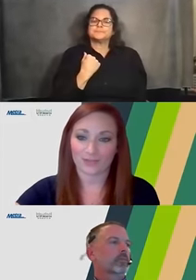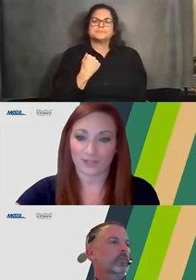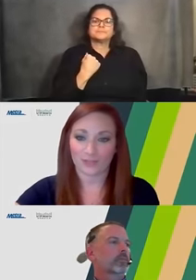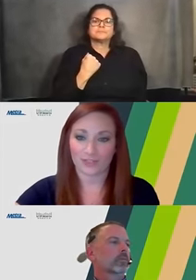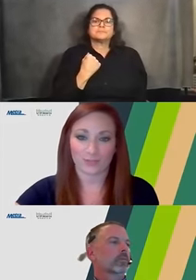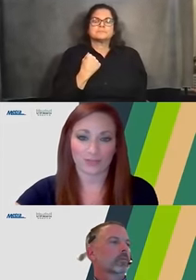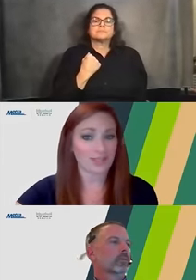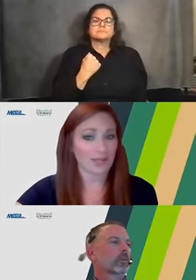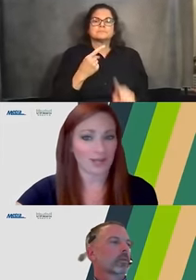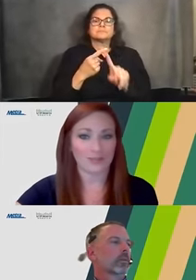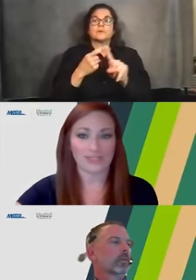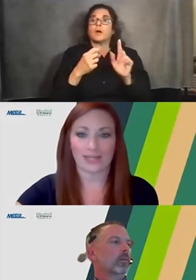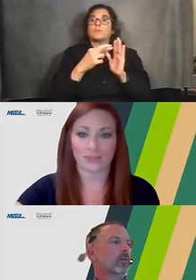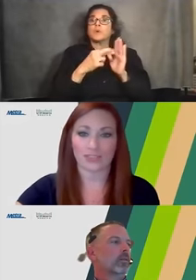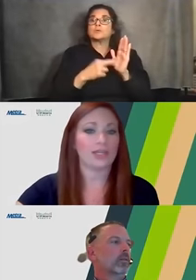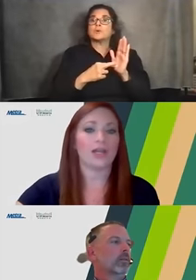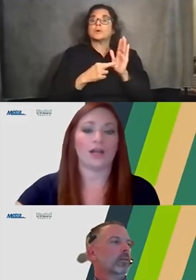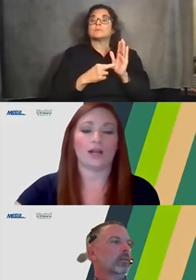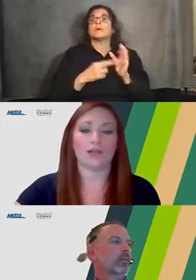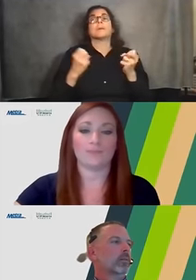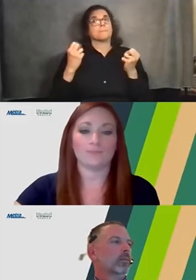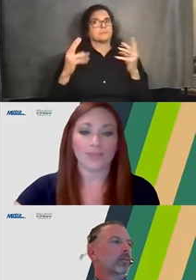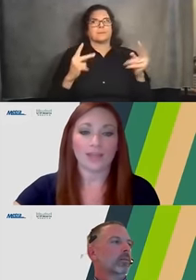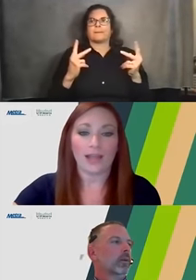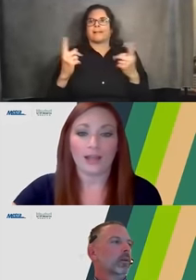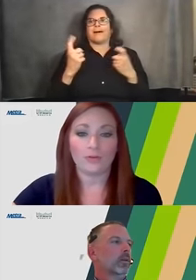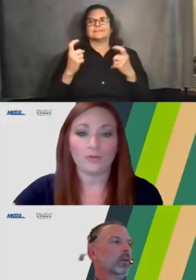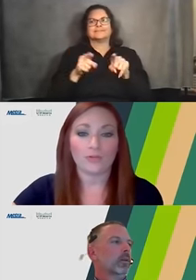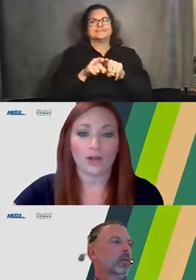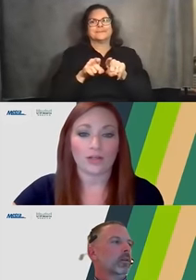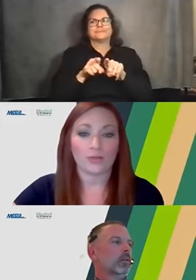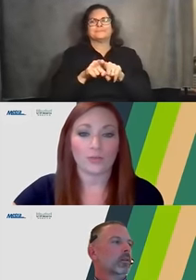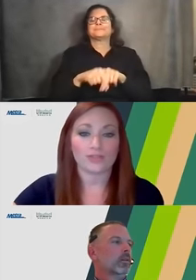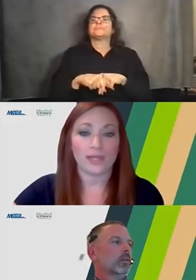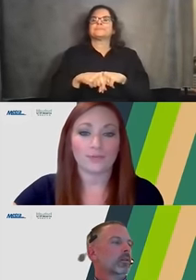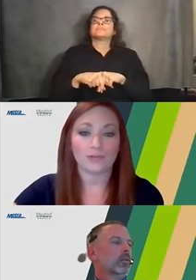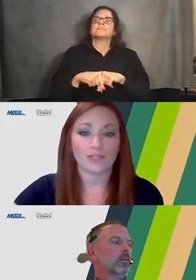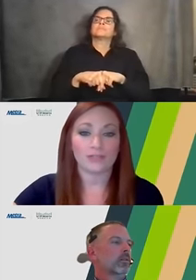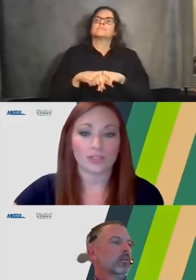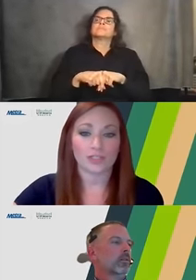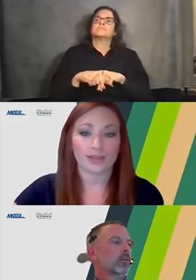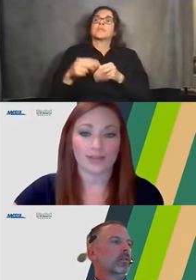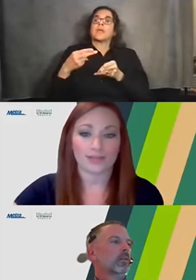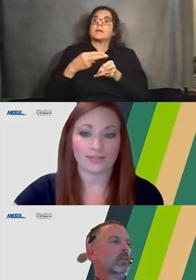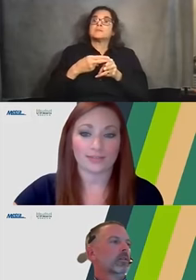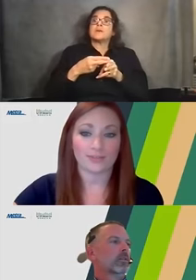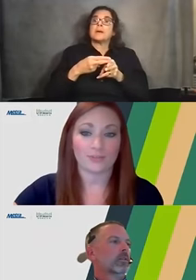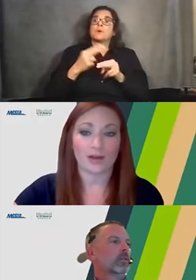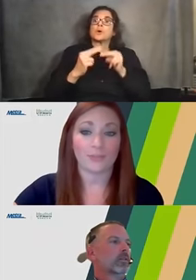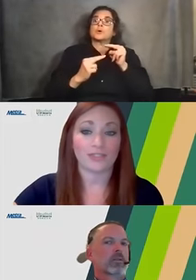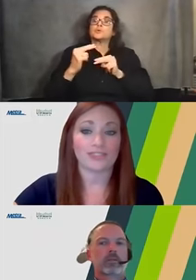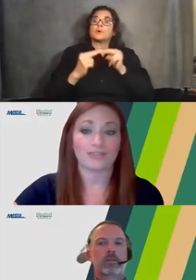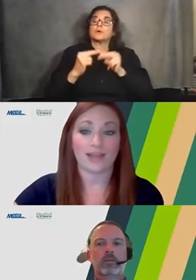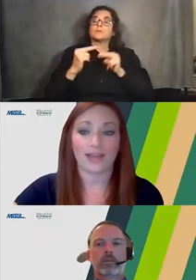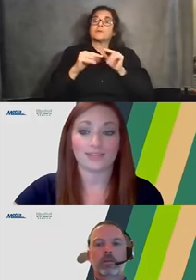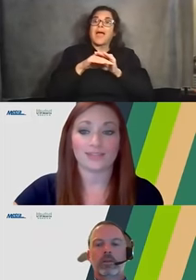is actually from registration, one of the common ones, actually. How long will temporary construction access for